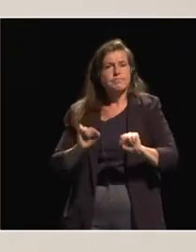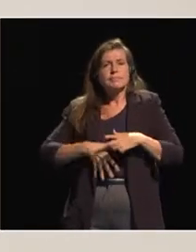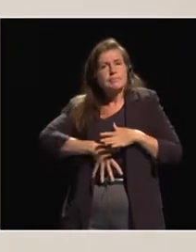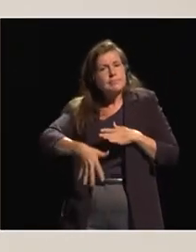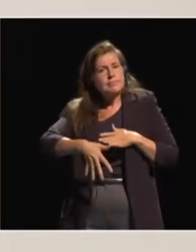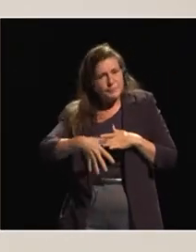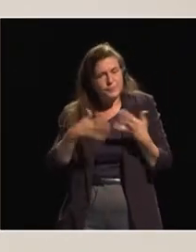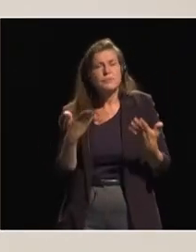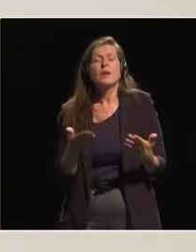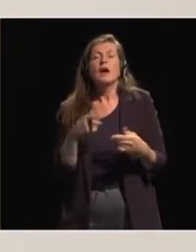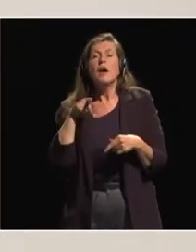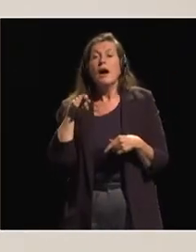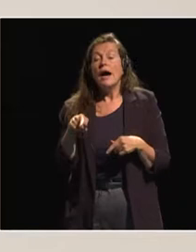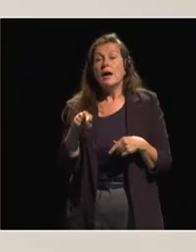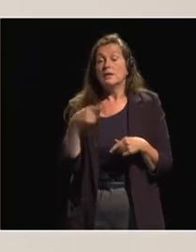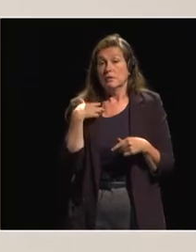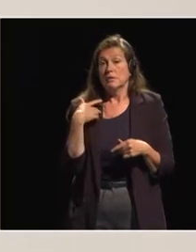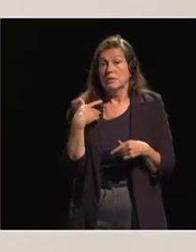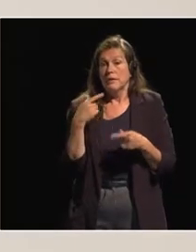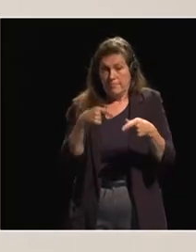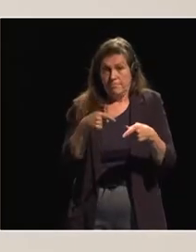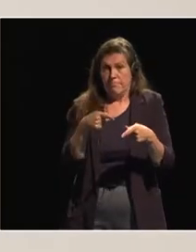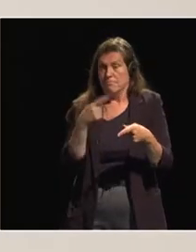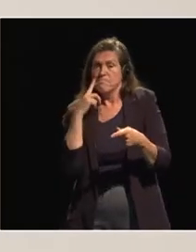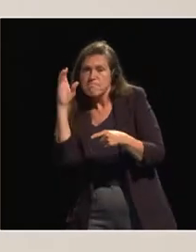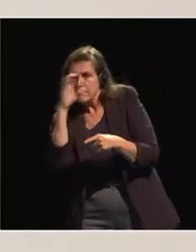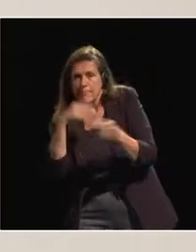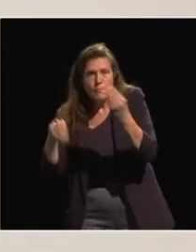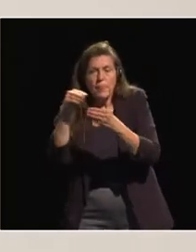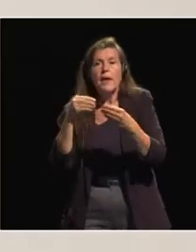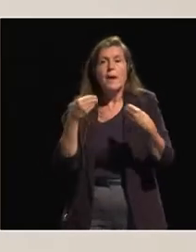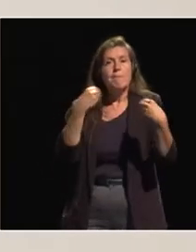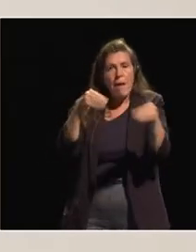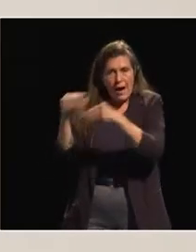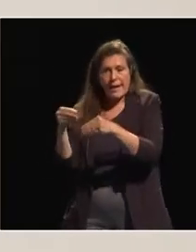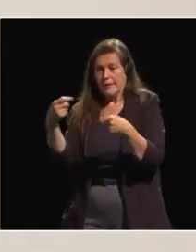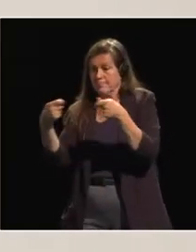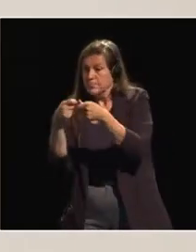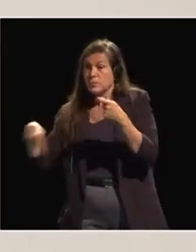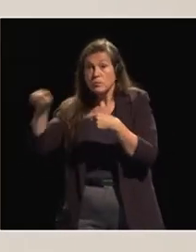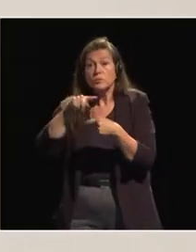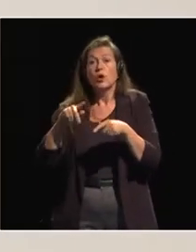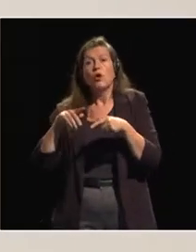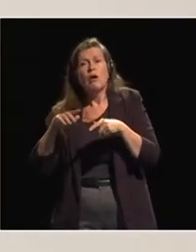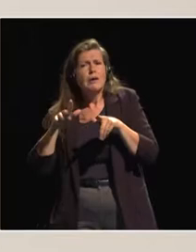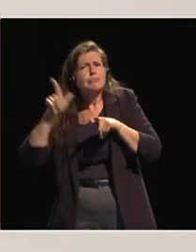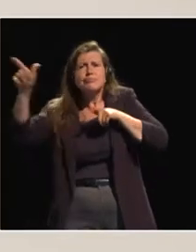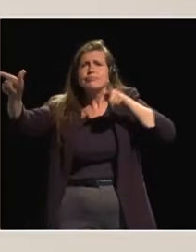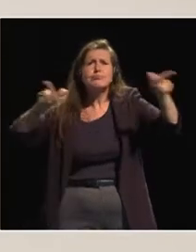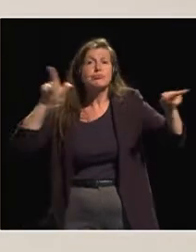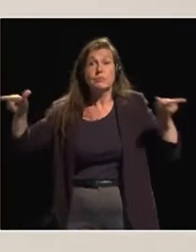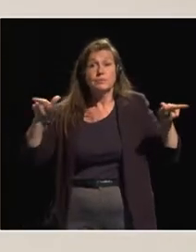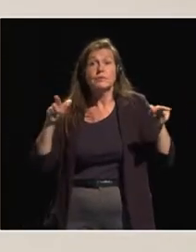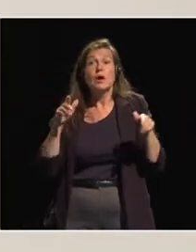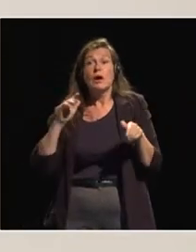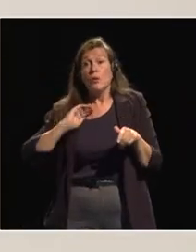Afterwards, I find markets for the rural women and girls for their development.